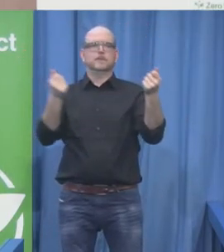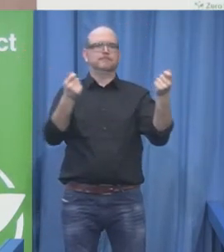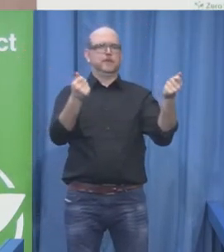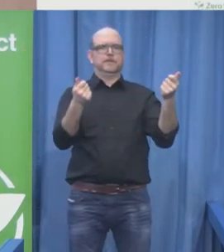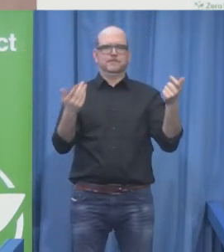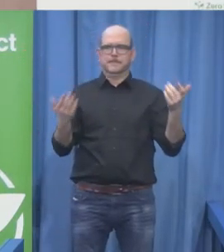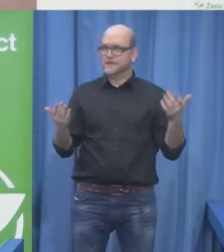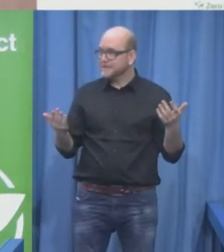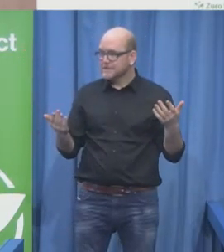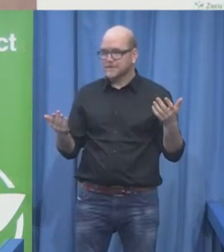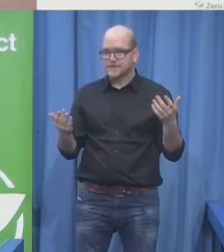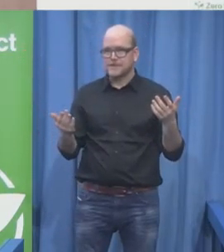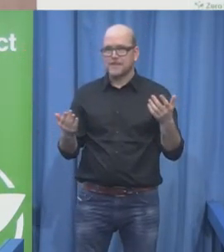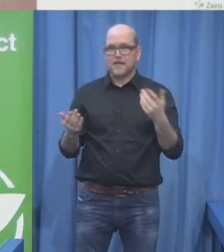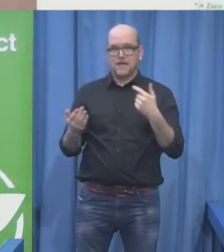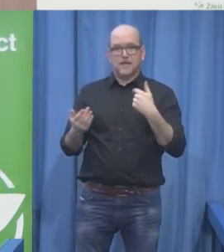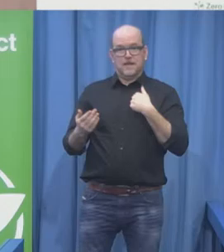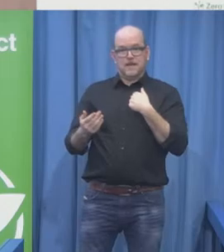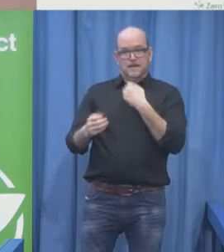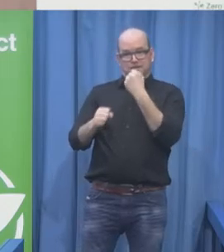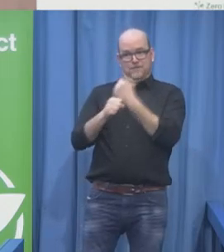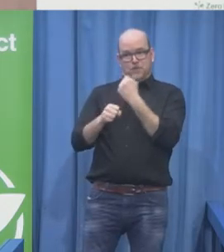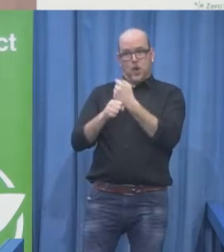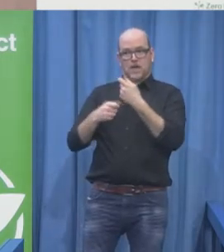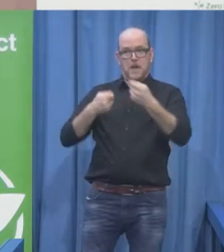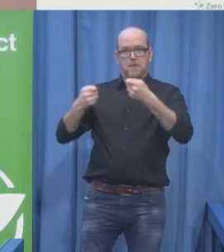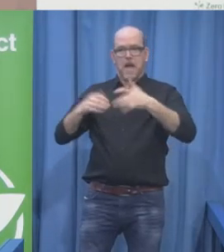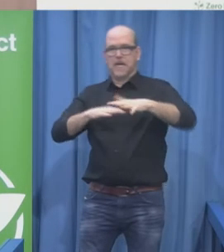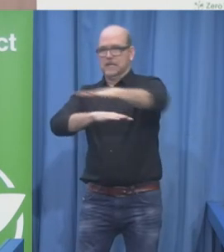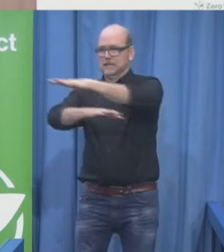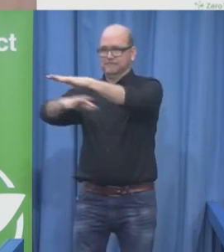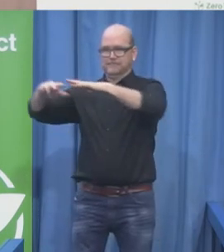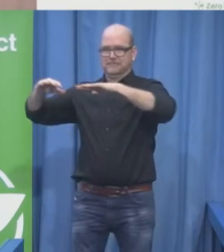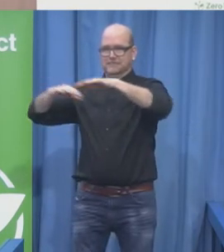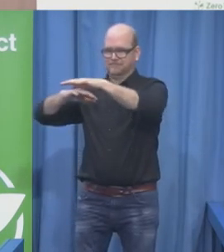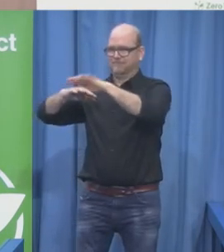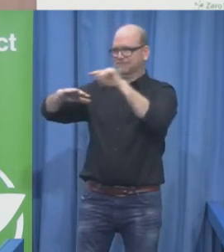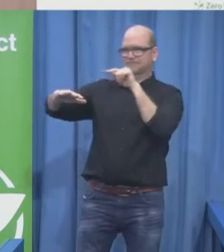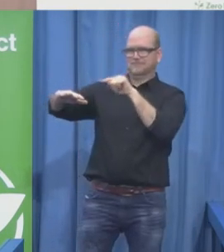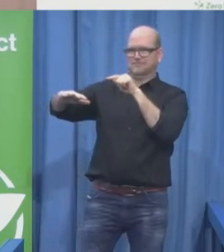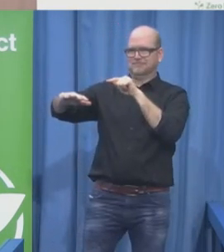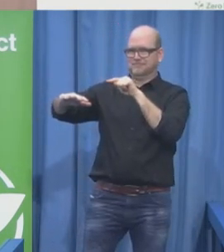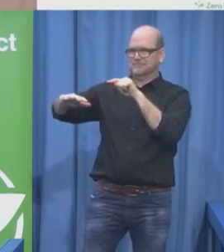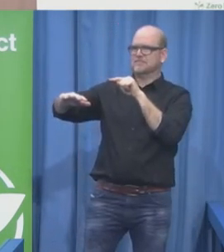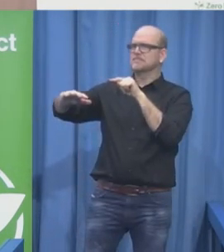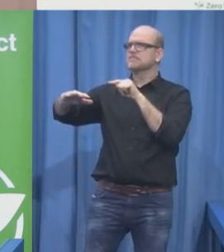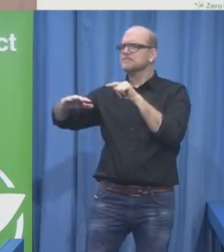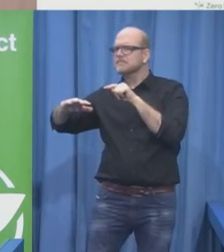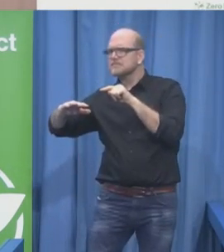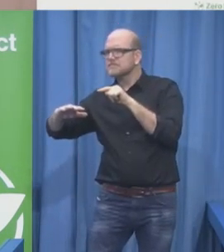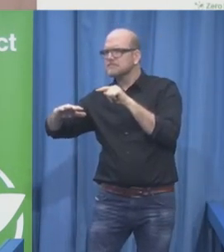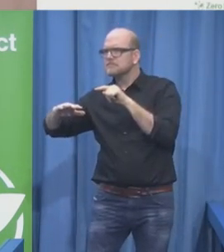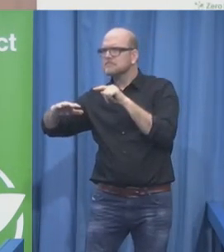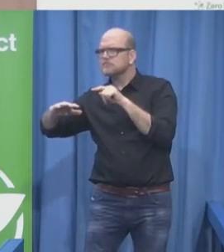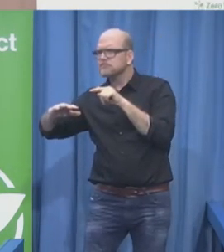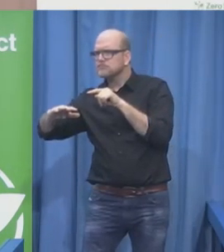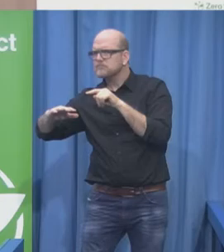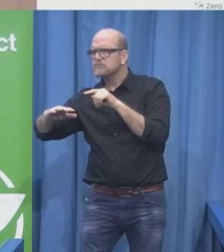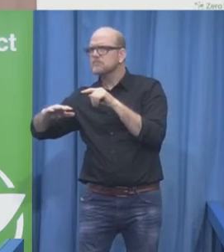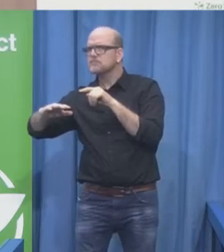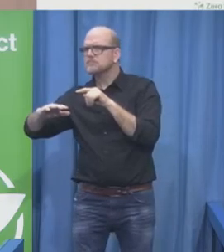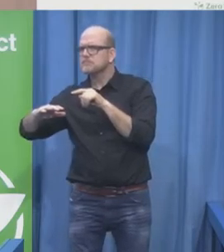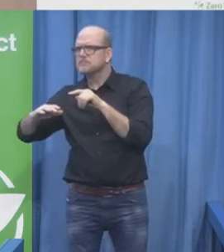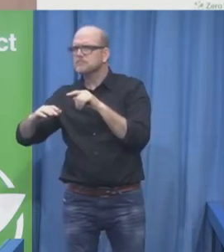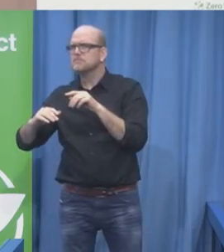the labour market could be steep as high as nearly 7% of the